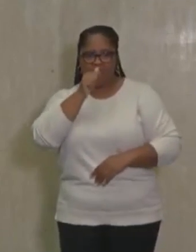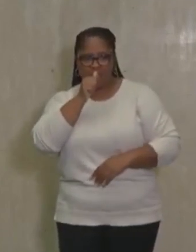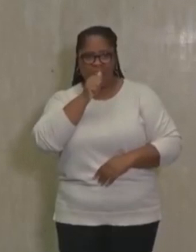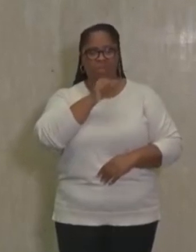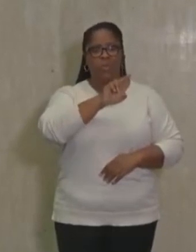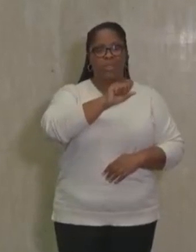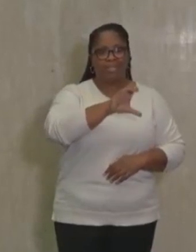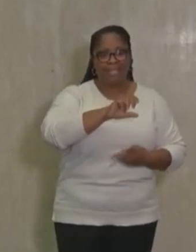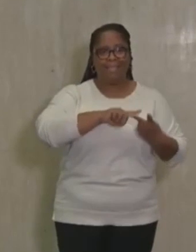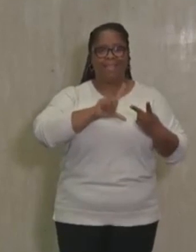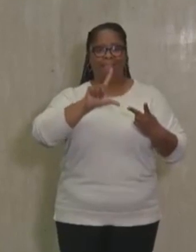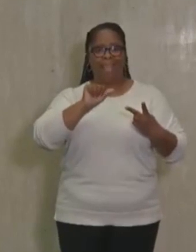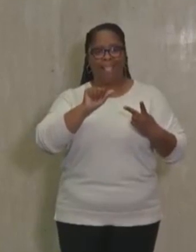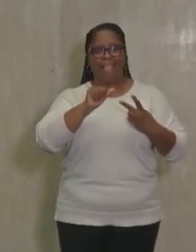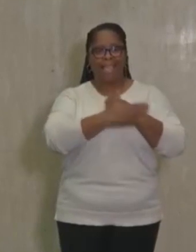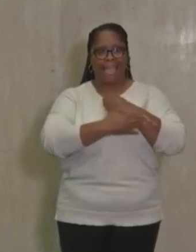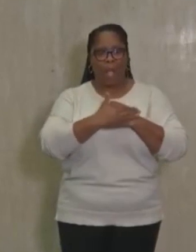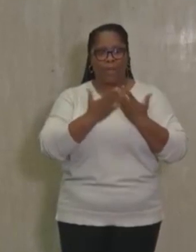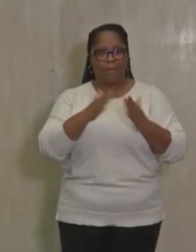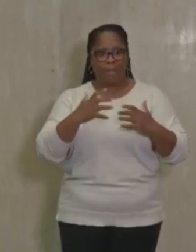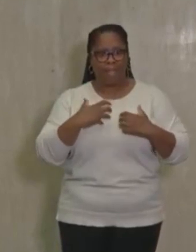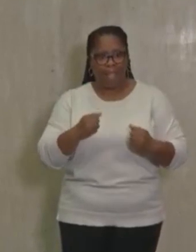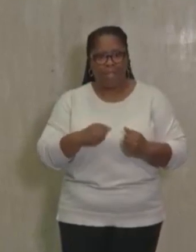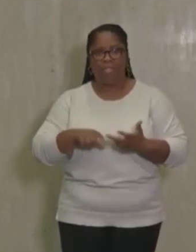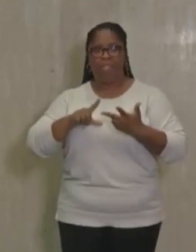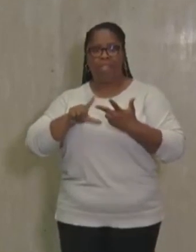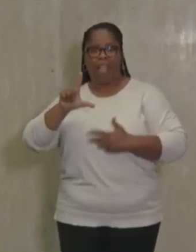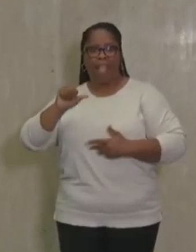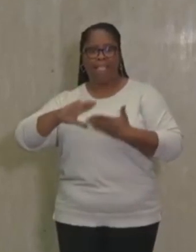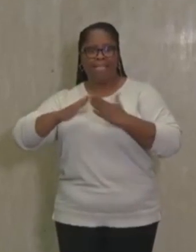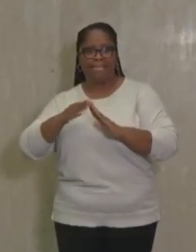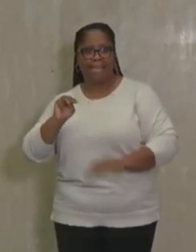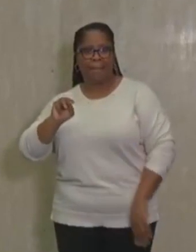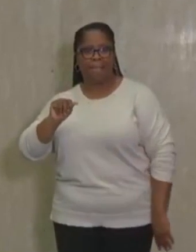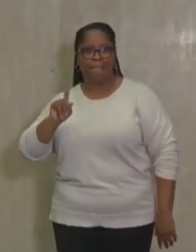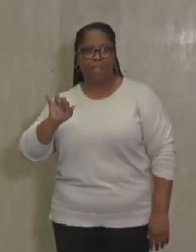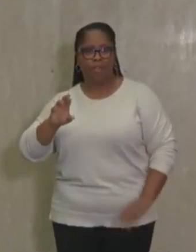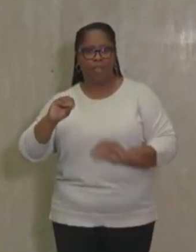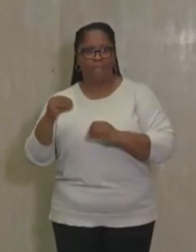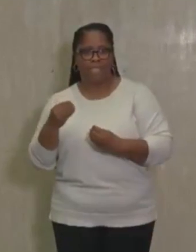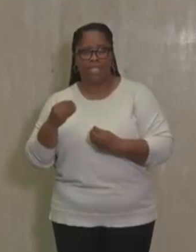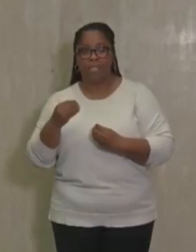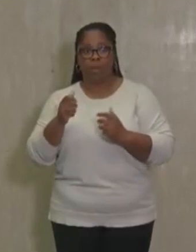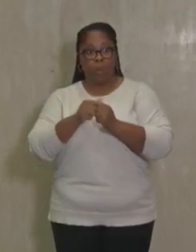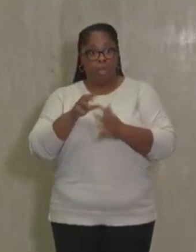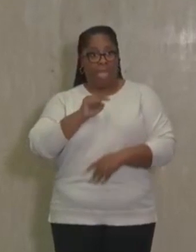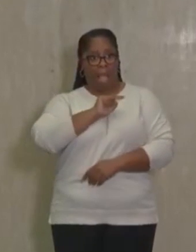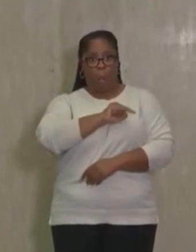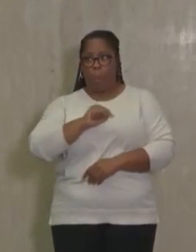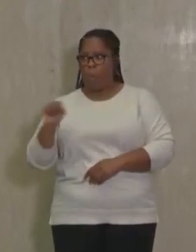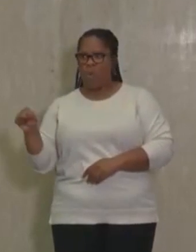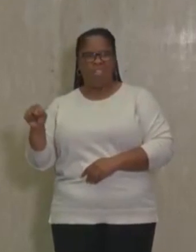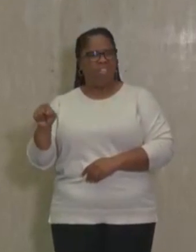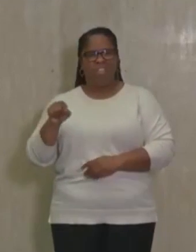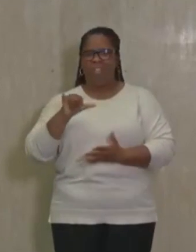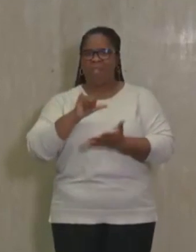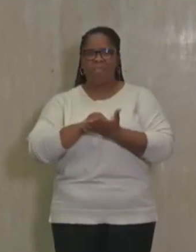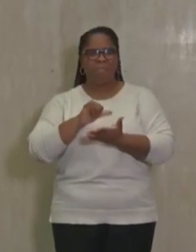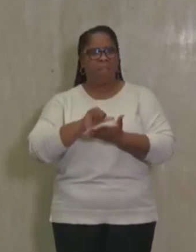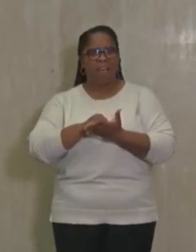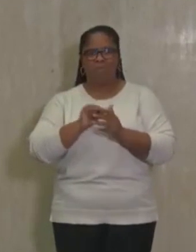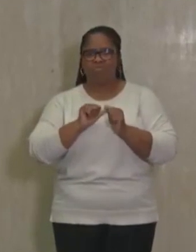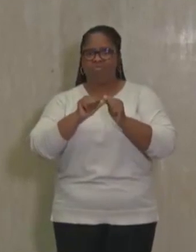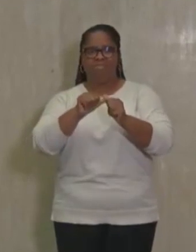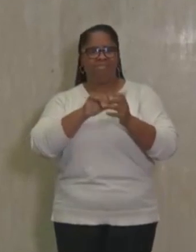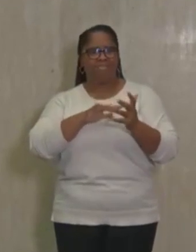LA County Public Health, and the LA City Mayor's Office. This study would not be possible without the leadership and